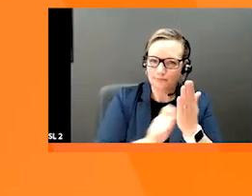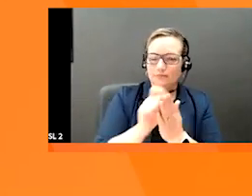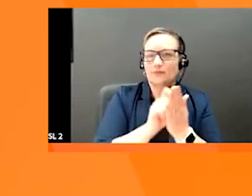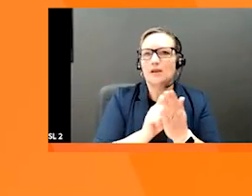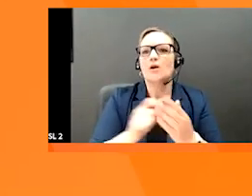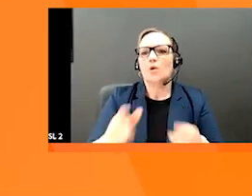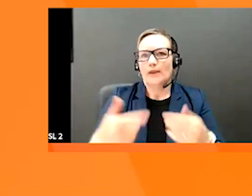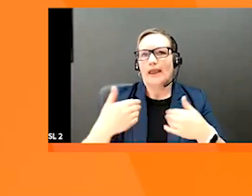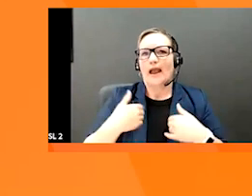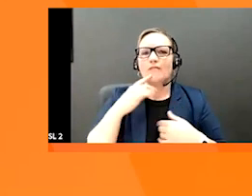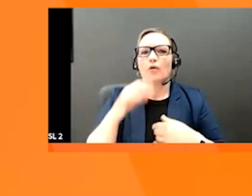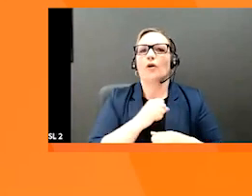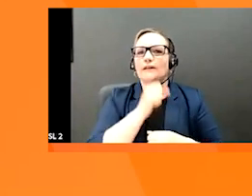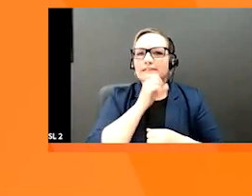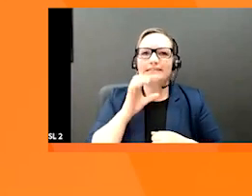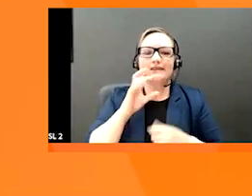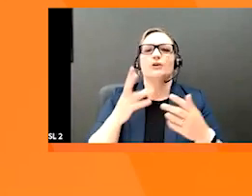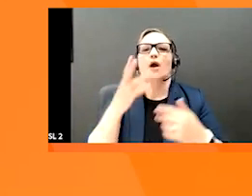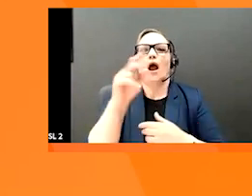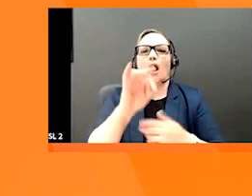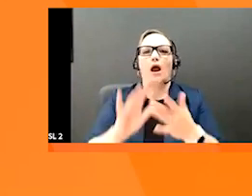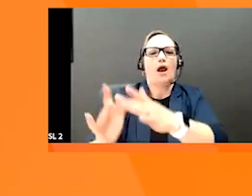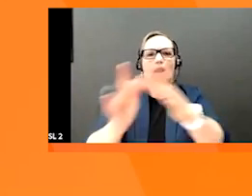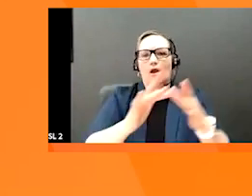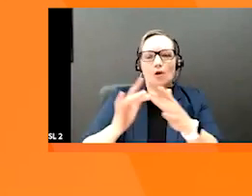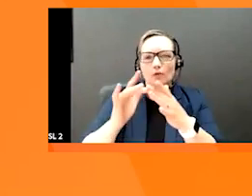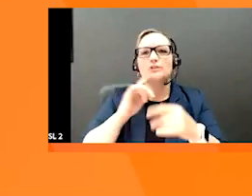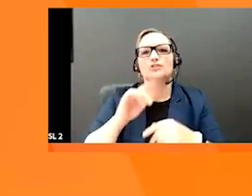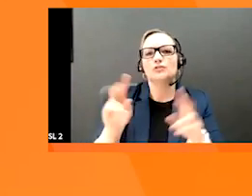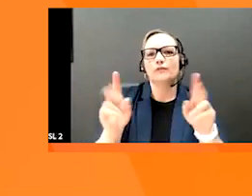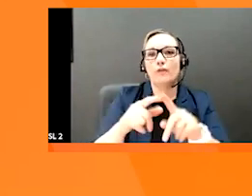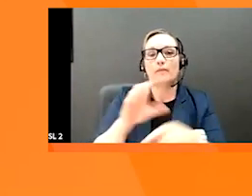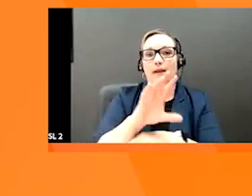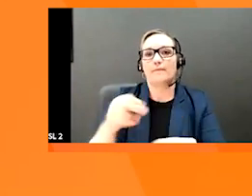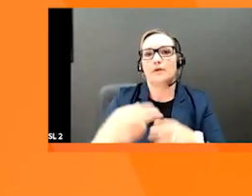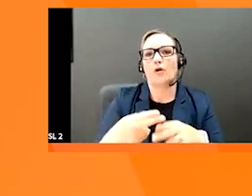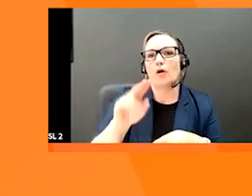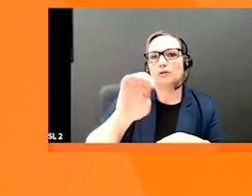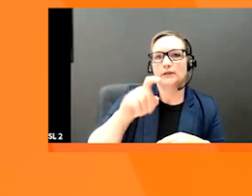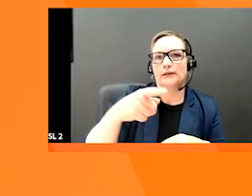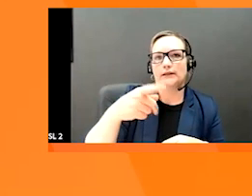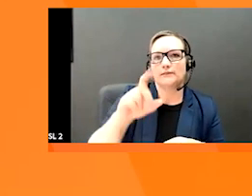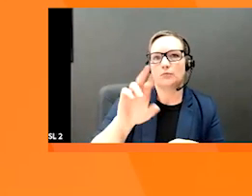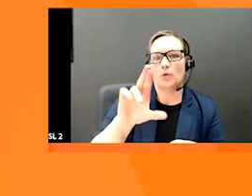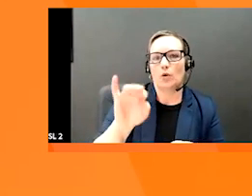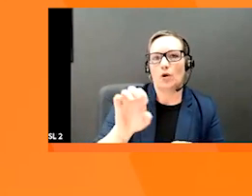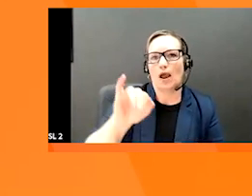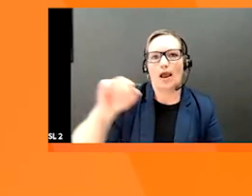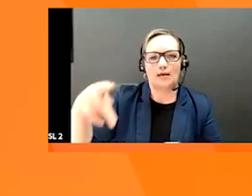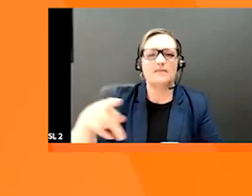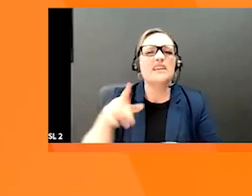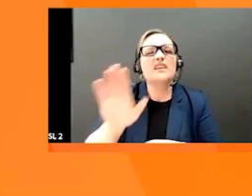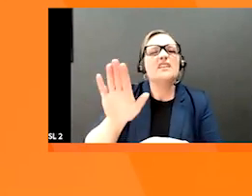from senior outreach partnership officer at explore IP who will be talking to us all about